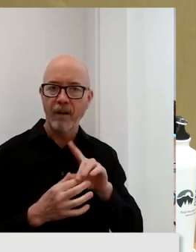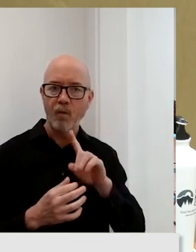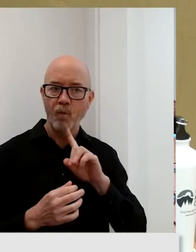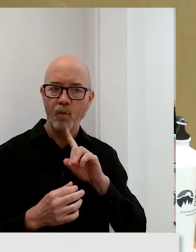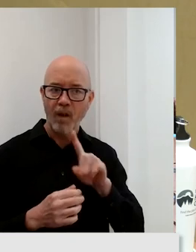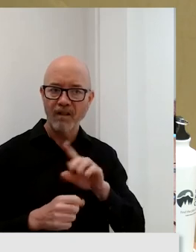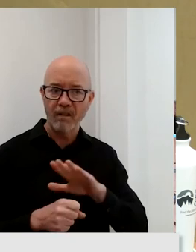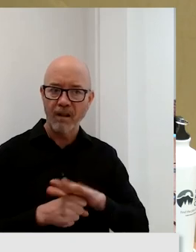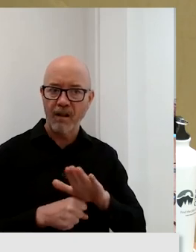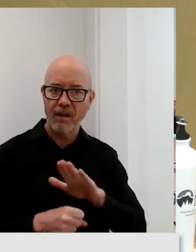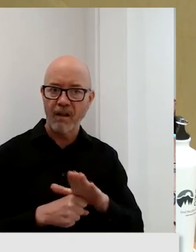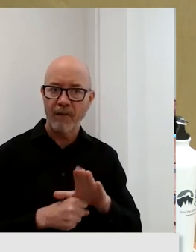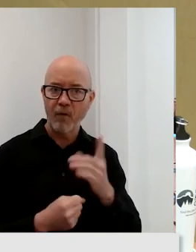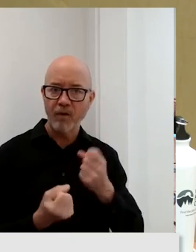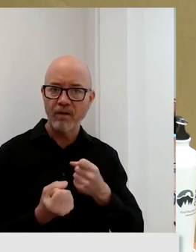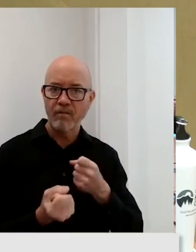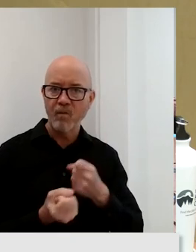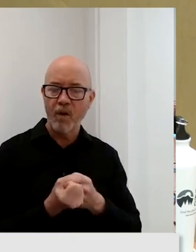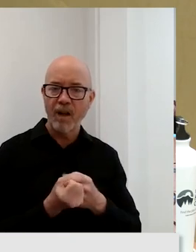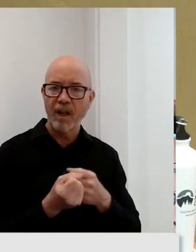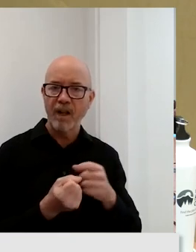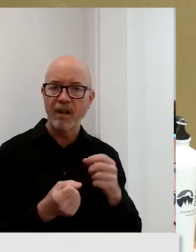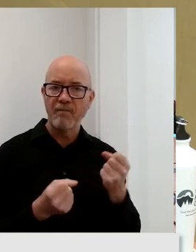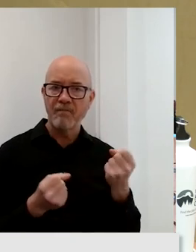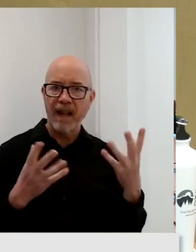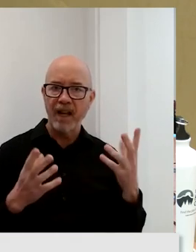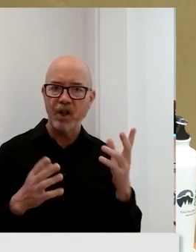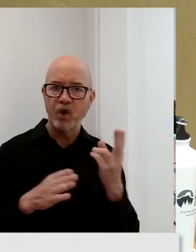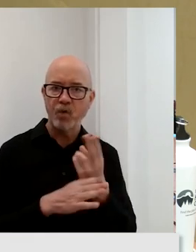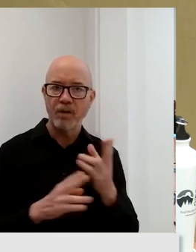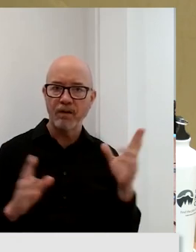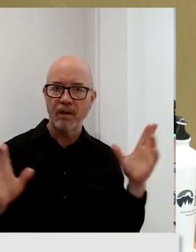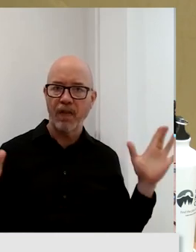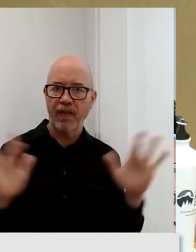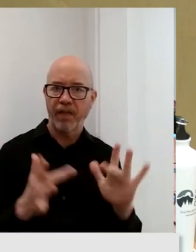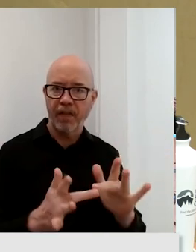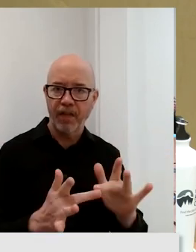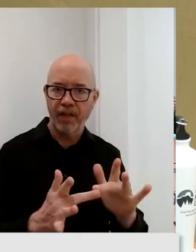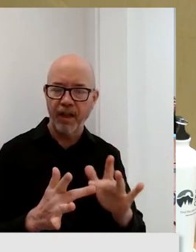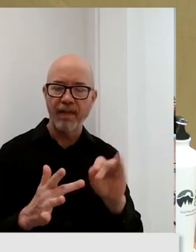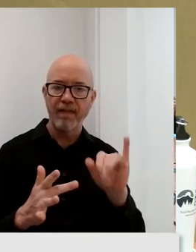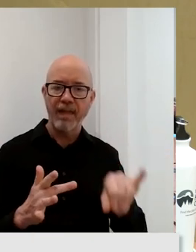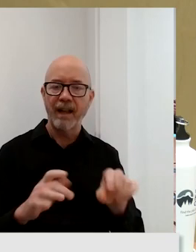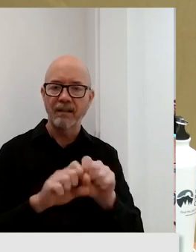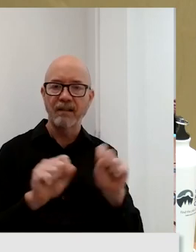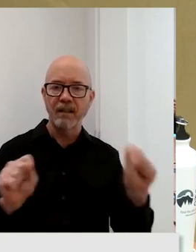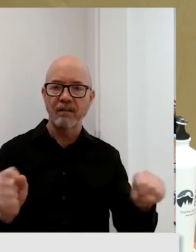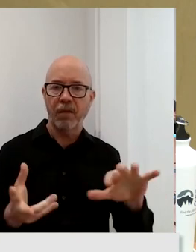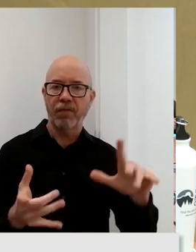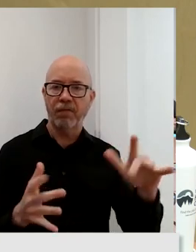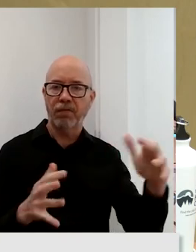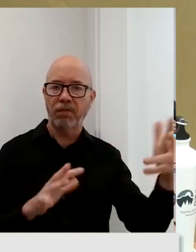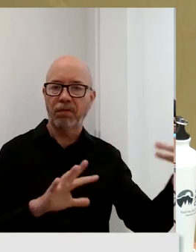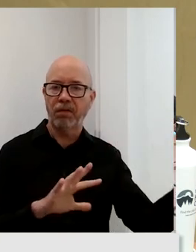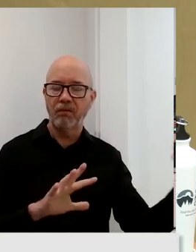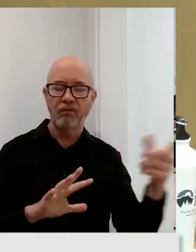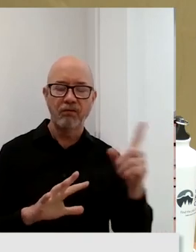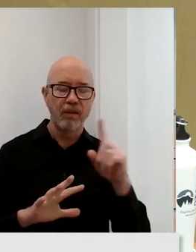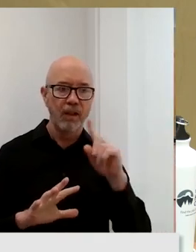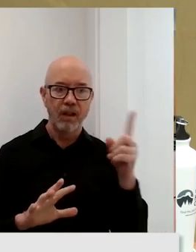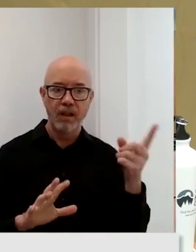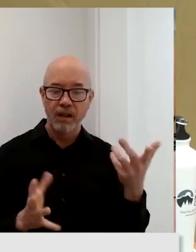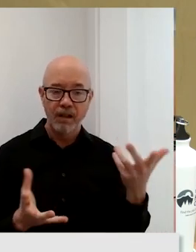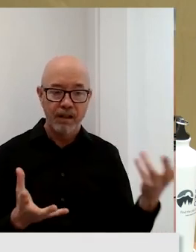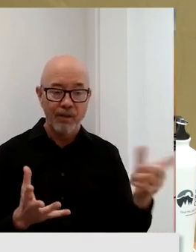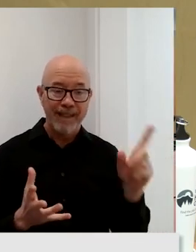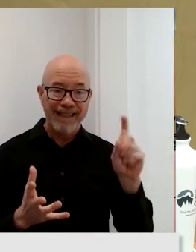number of users at a time. And then let that whole system atrophy. We should have planned that properly and strengthened it so